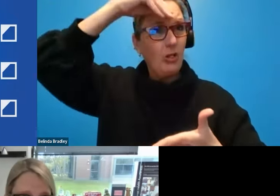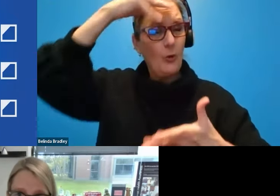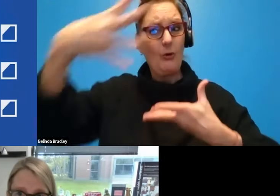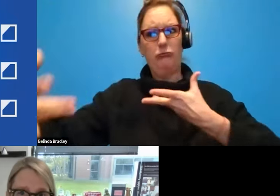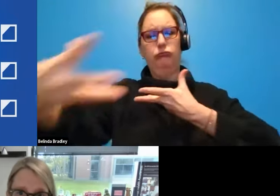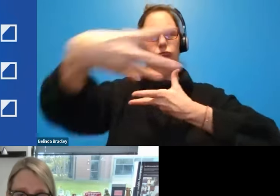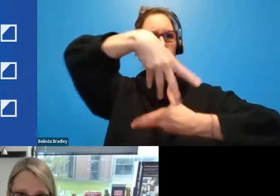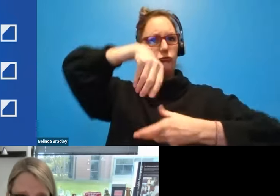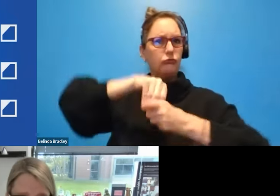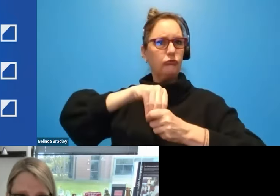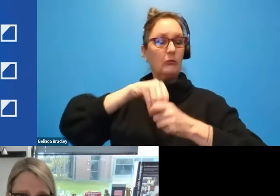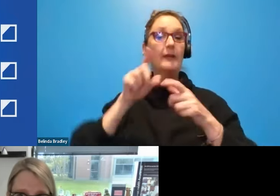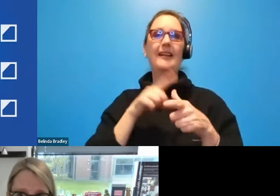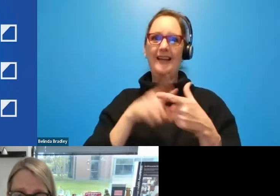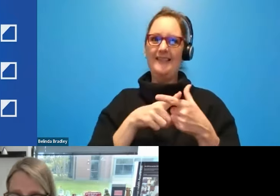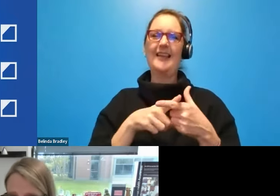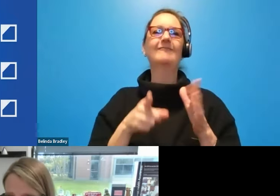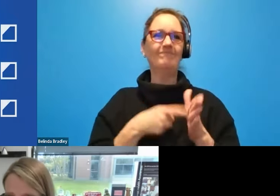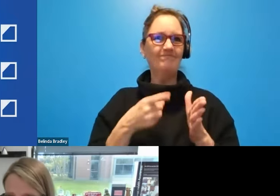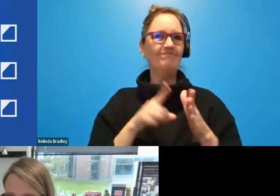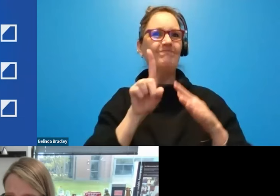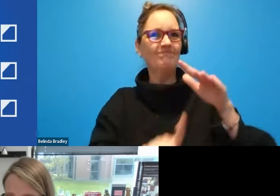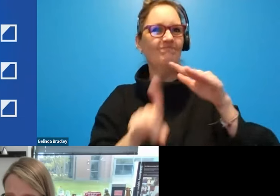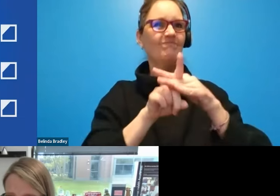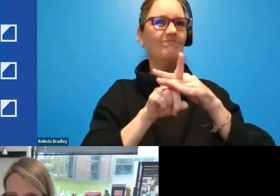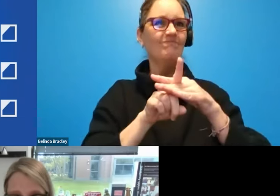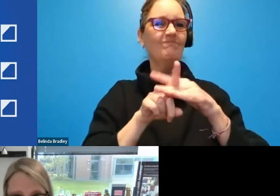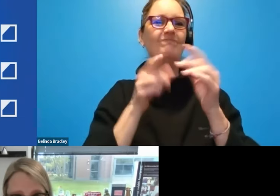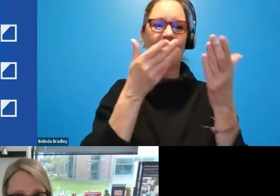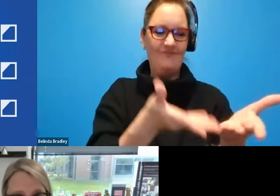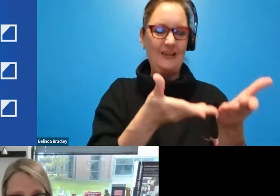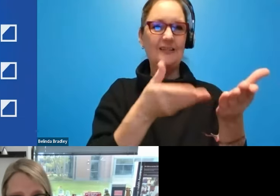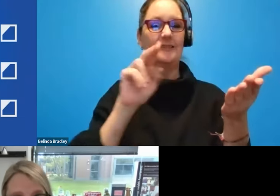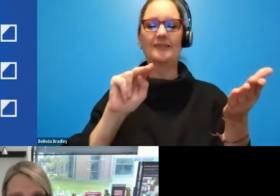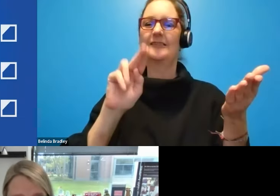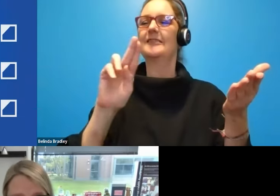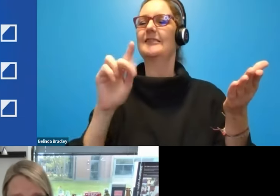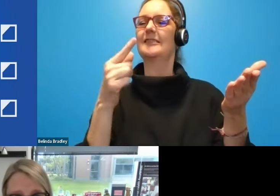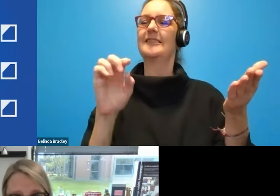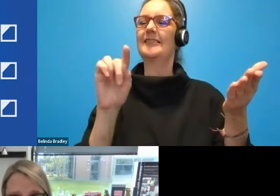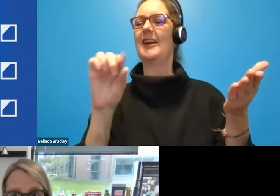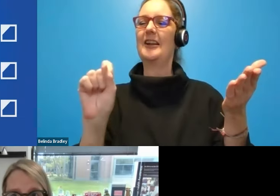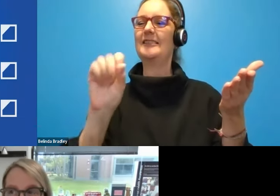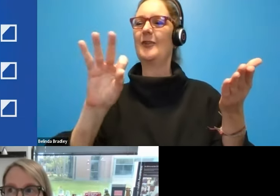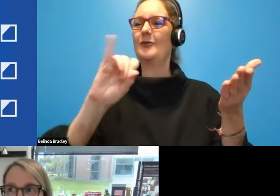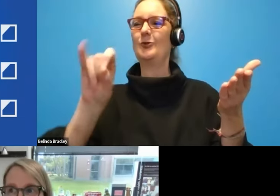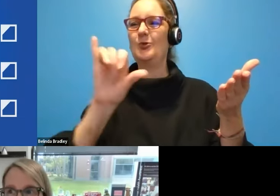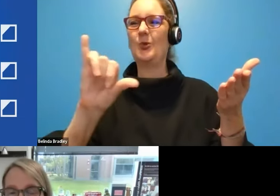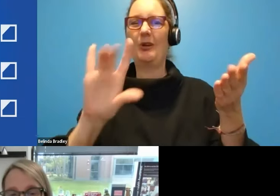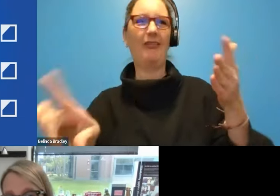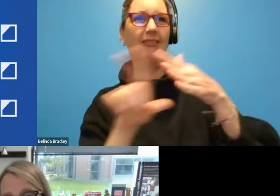nuggets of joy like this. Um, that just, uh, that's why we work, right? That's why